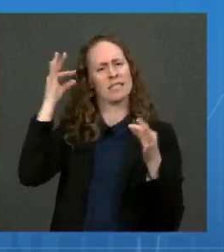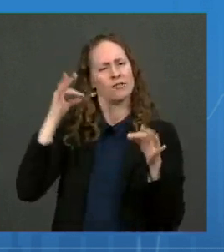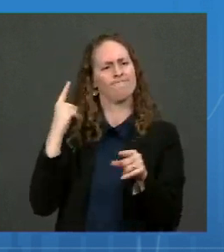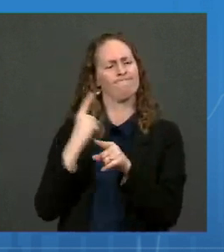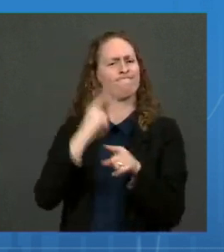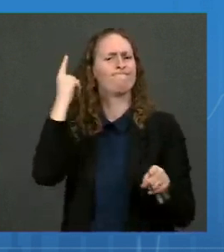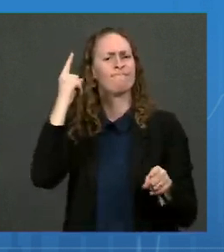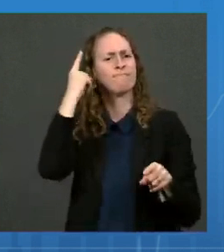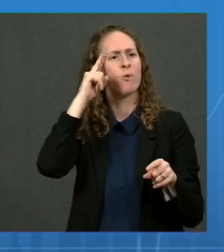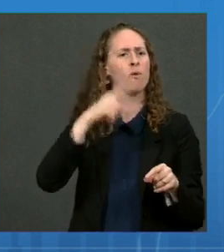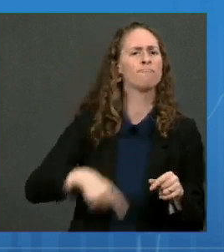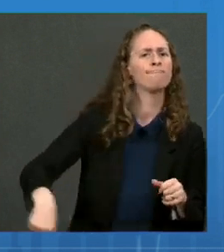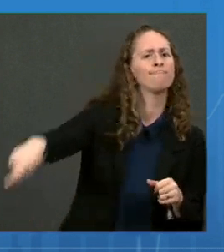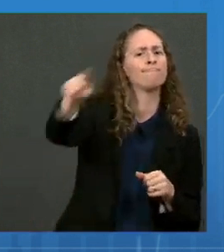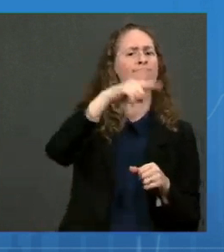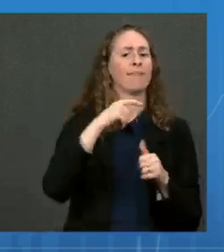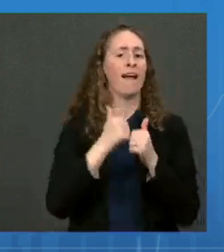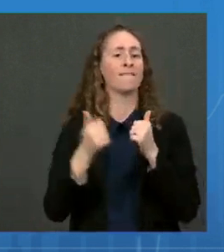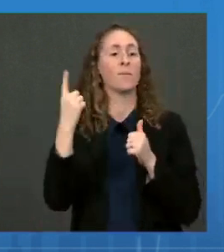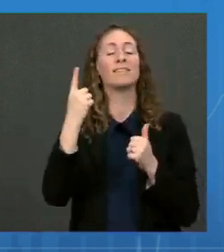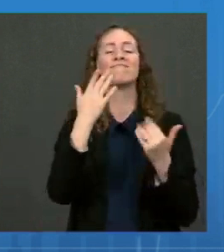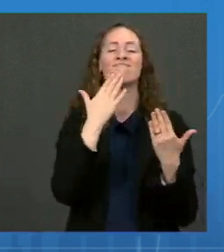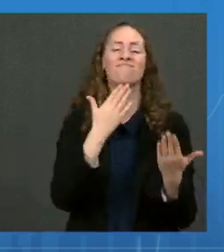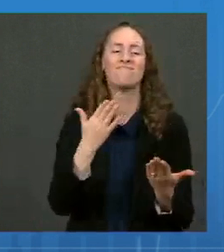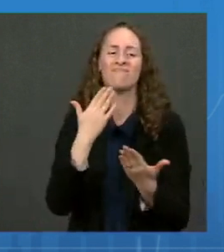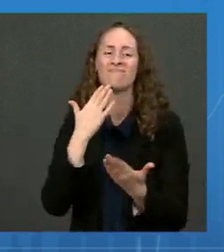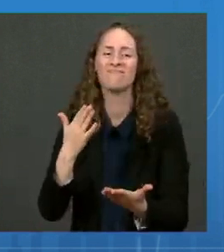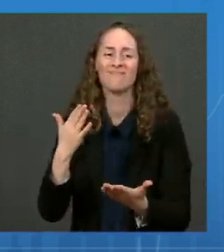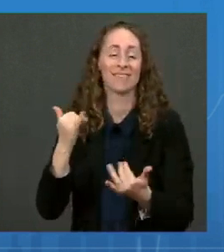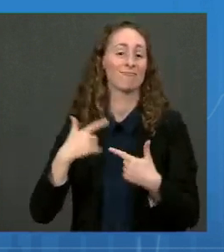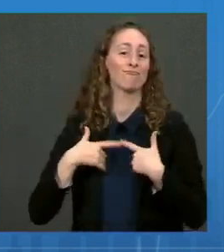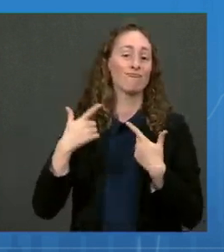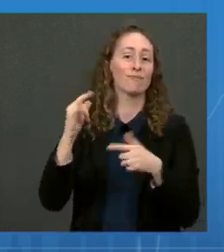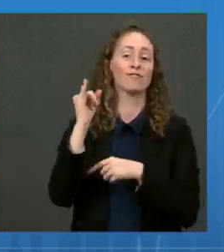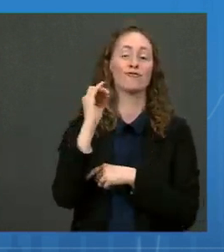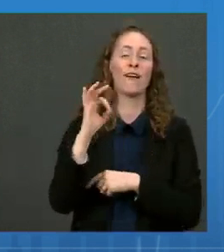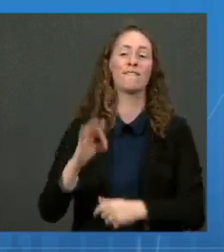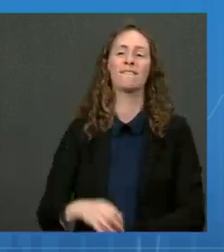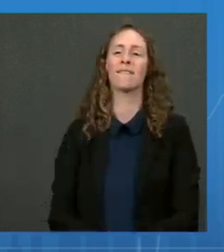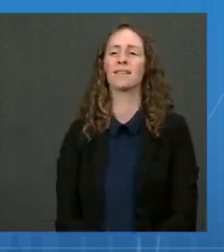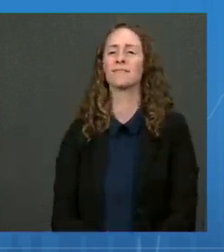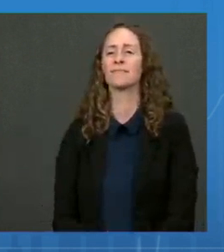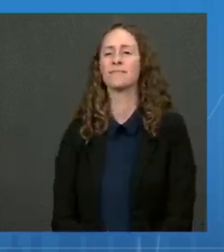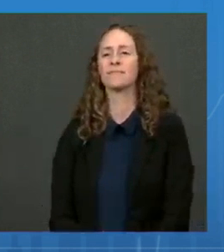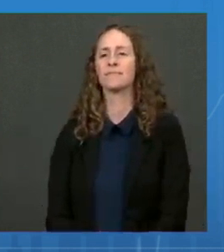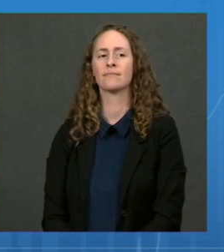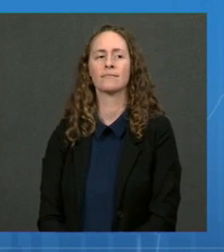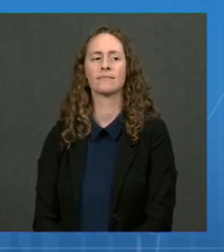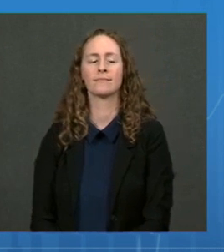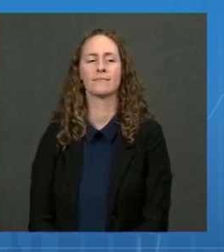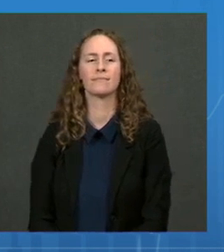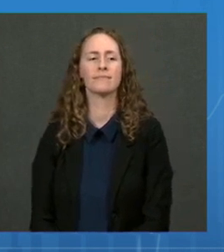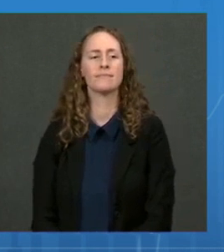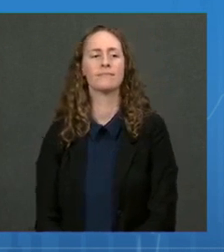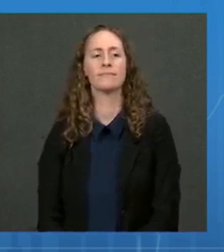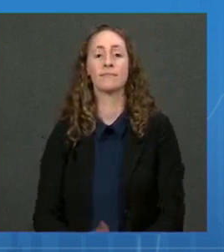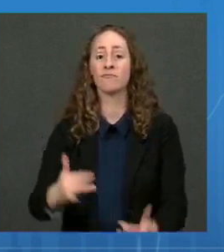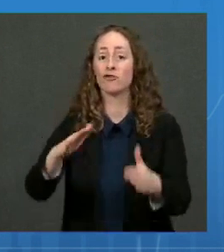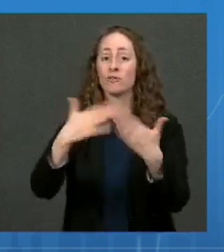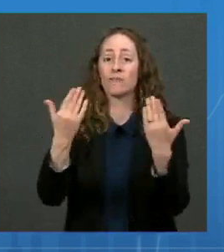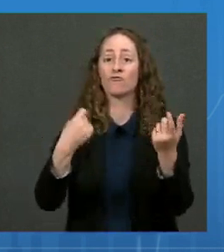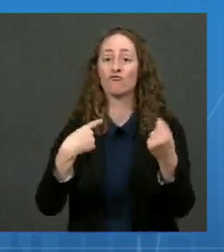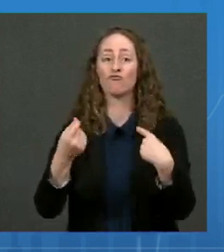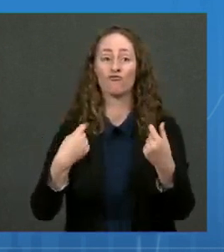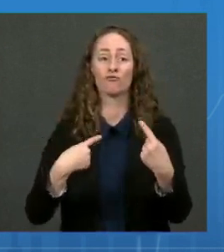the health of our loved ones. Thanks for your time today. I'll turn it back to Jeff for questions. Well, thank you, doctors. Let's open it up for a few questions. Kevin.